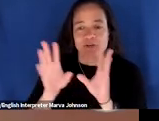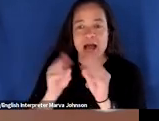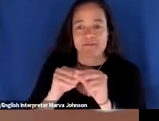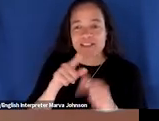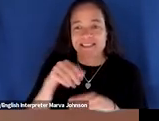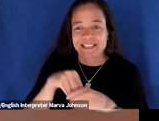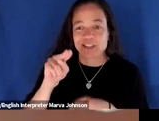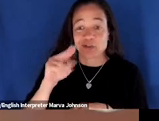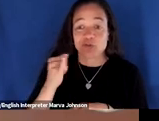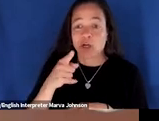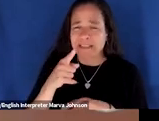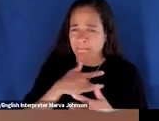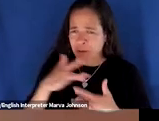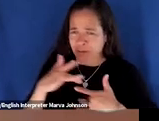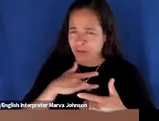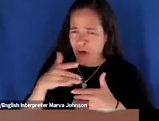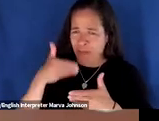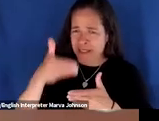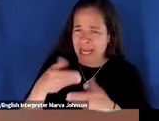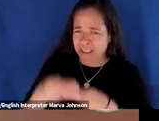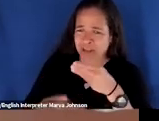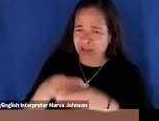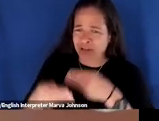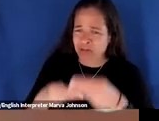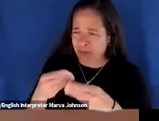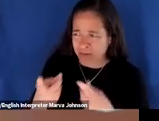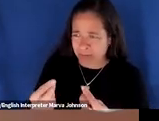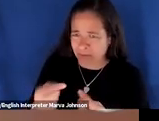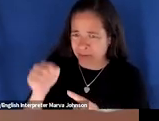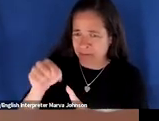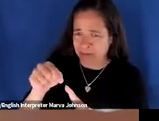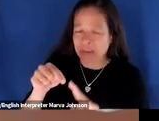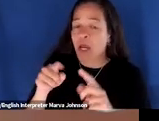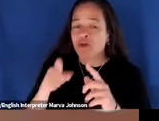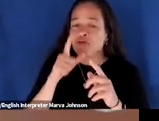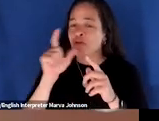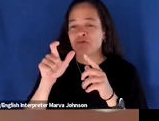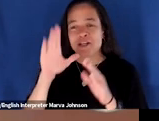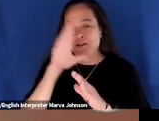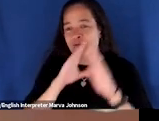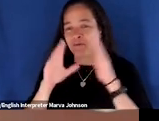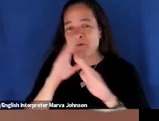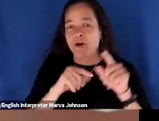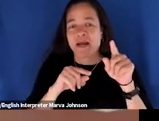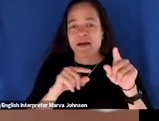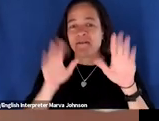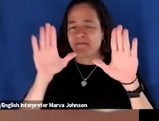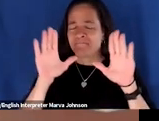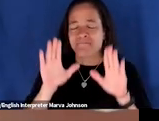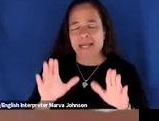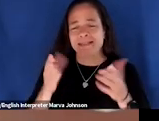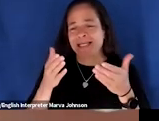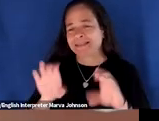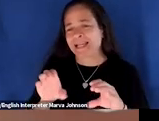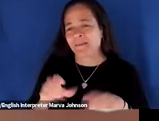tell you you know based on this group you no longer need to be worried this was a really really fantastic opportunity um i spoke